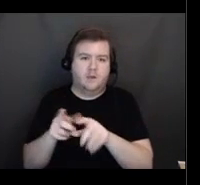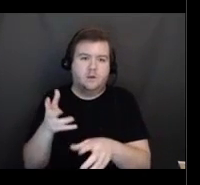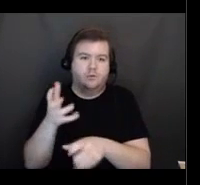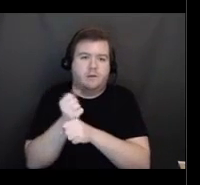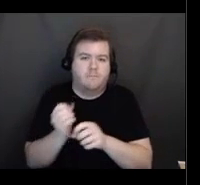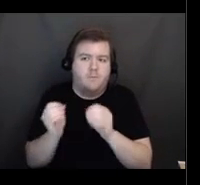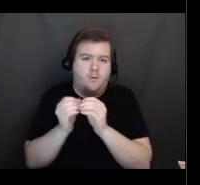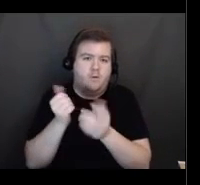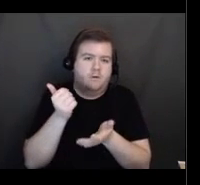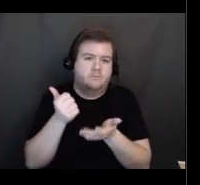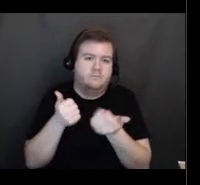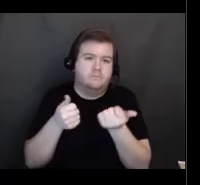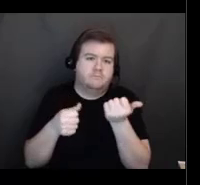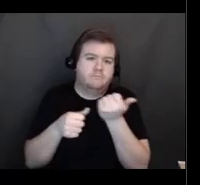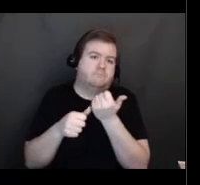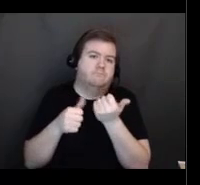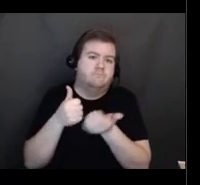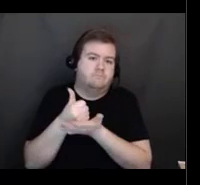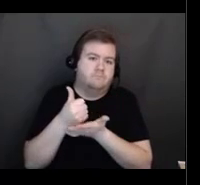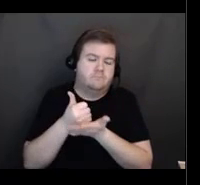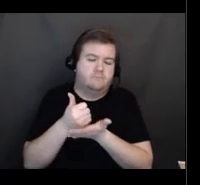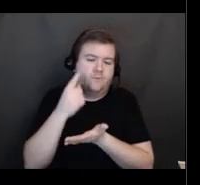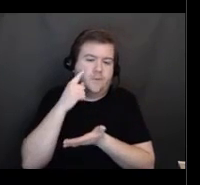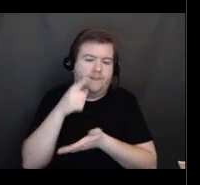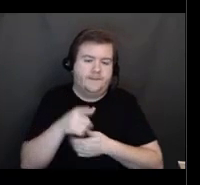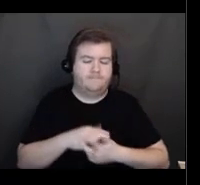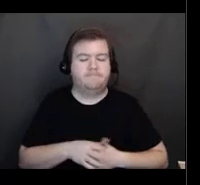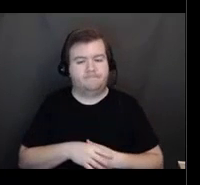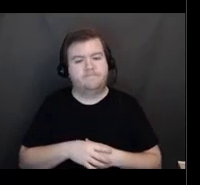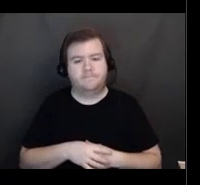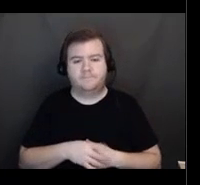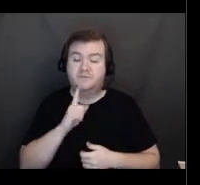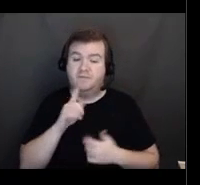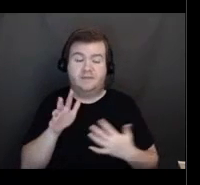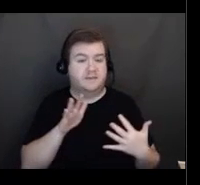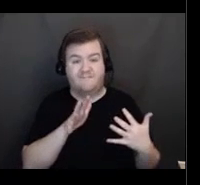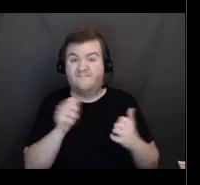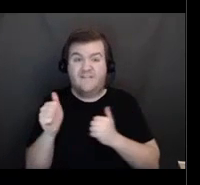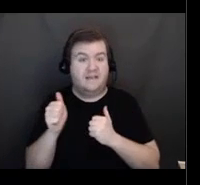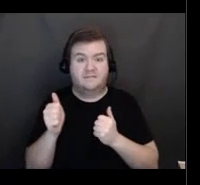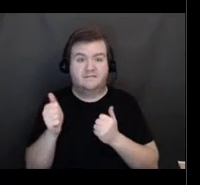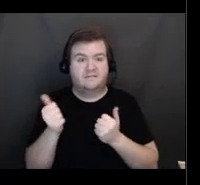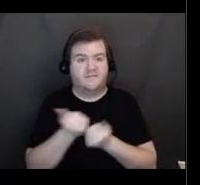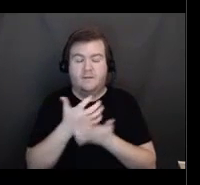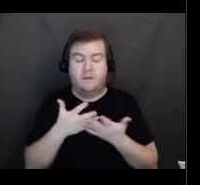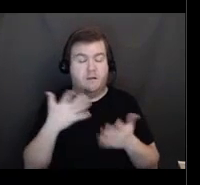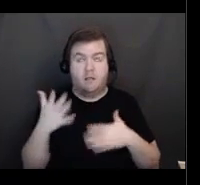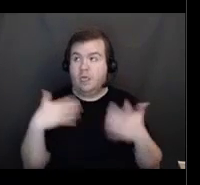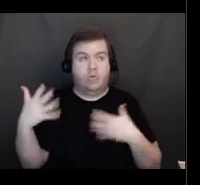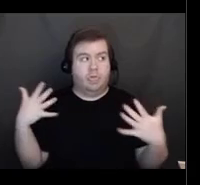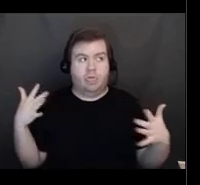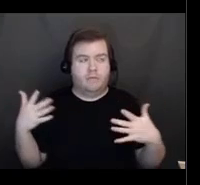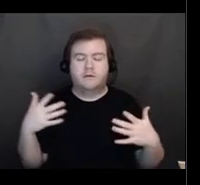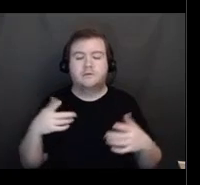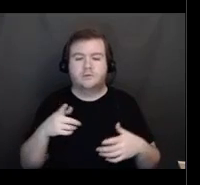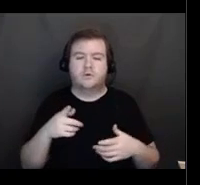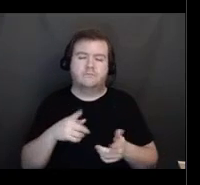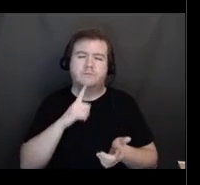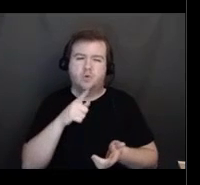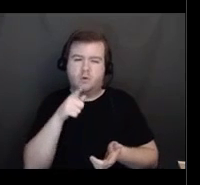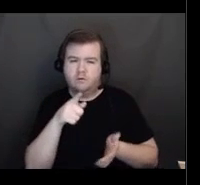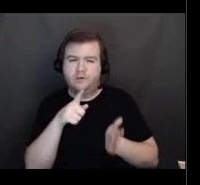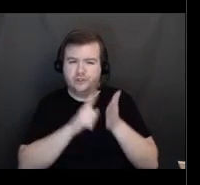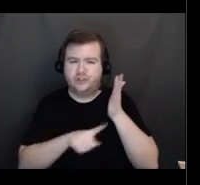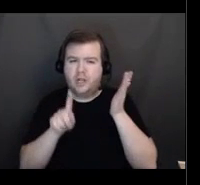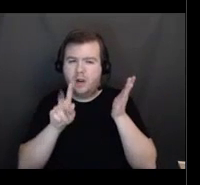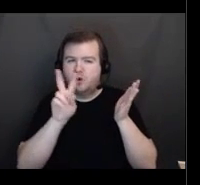along. It's a fast moving thing. So you want to make sure that you're checking back here if you have